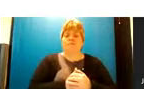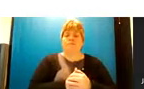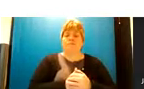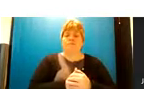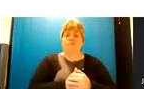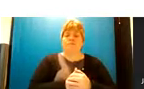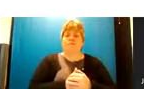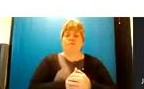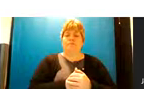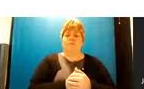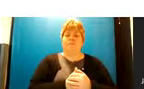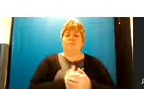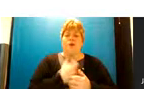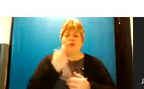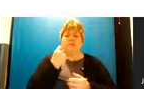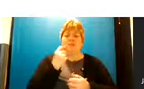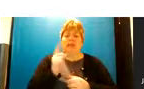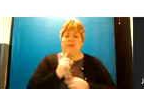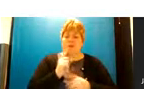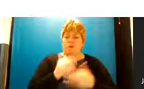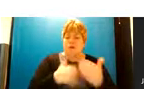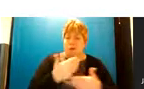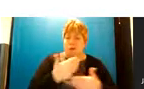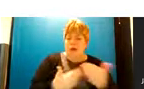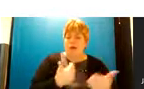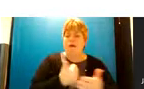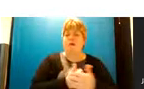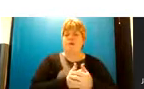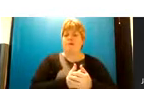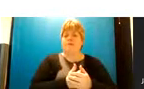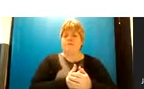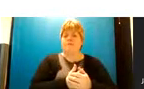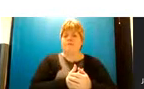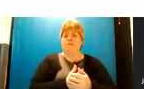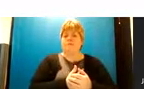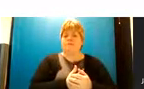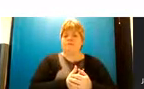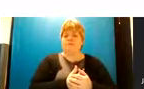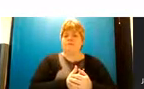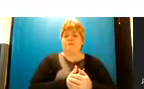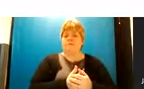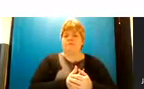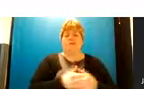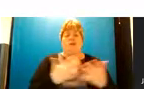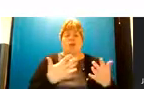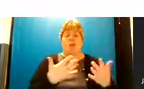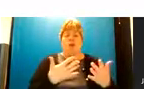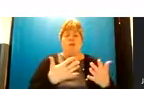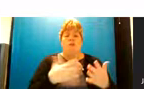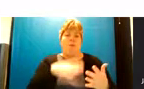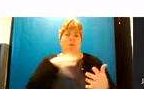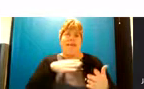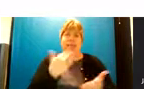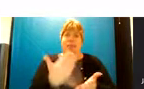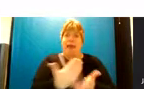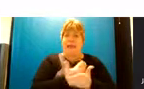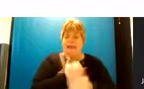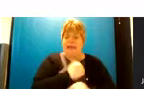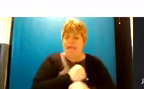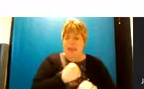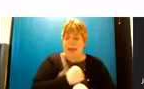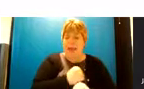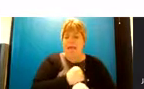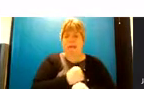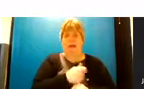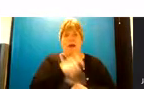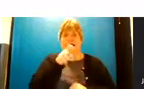so it will need to be a safe space um somewhere